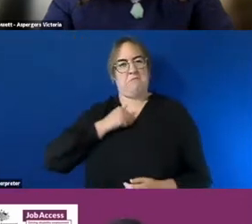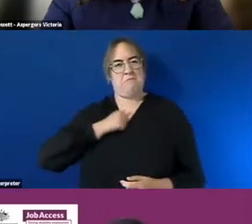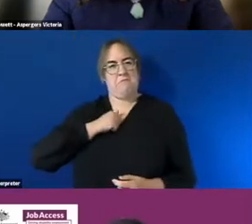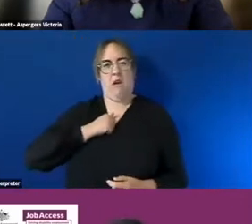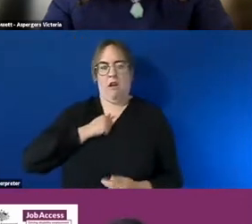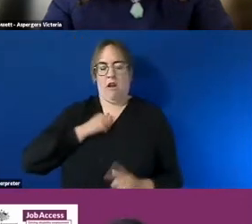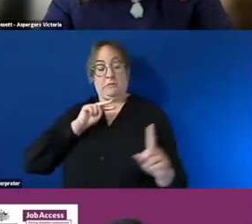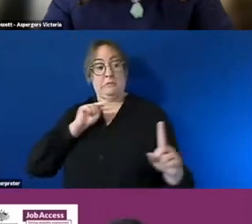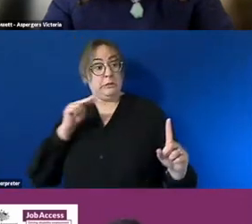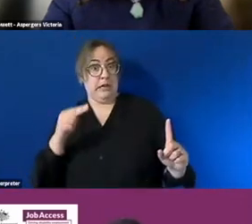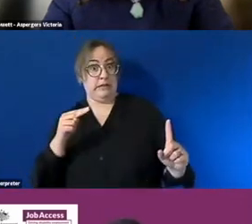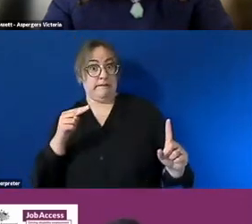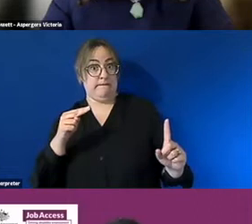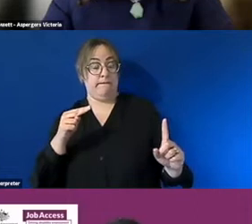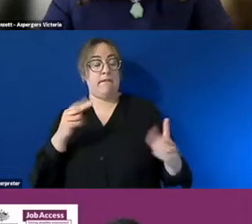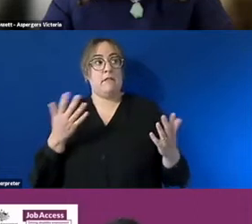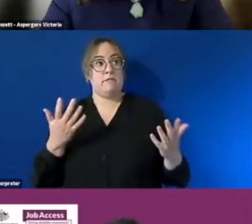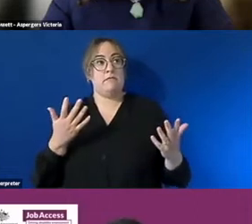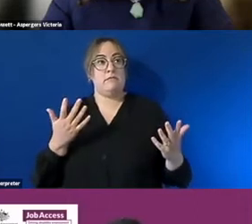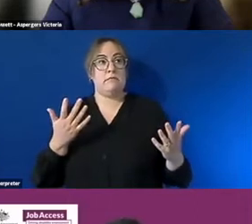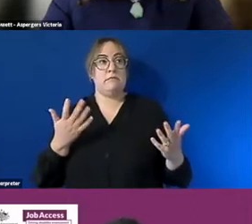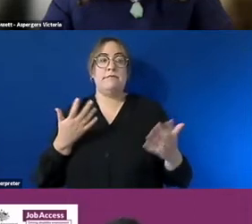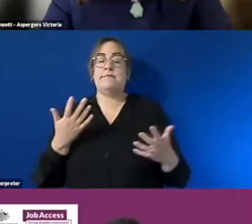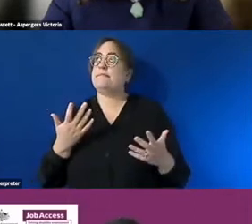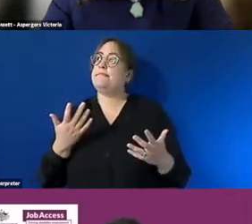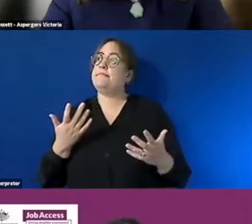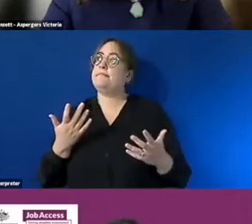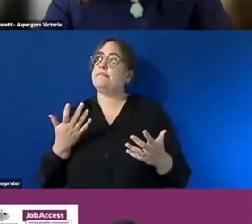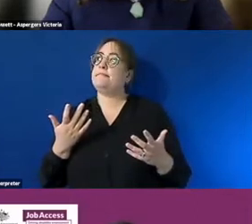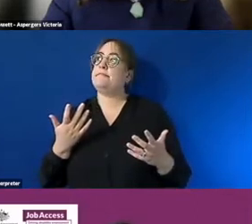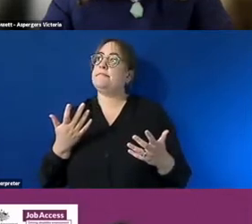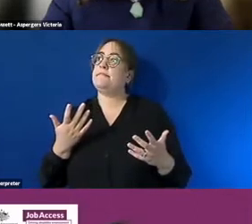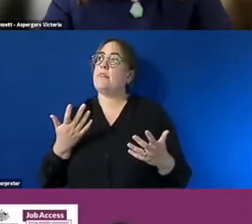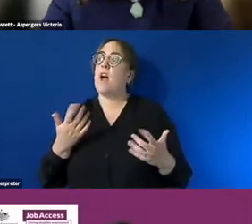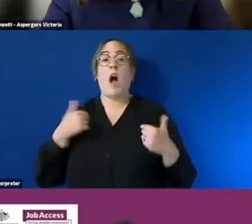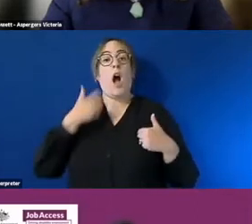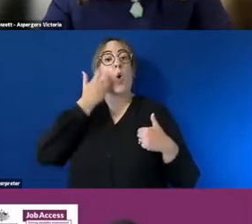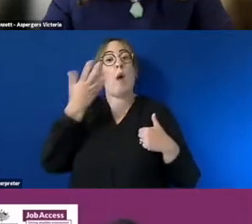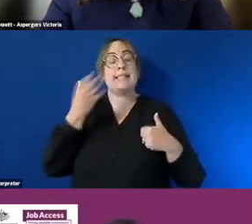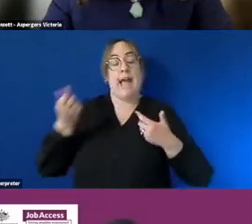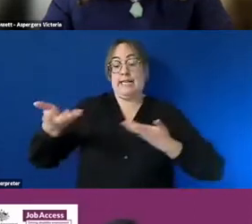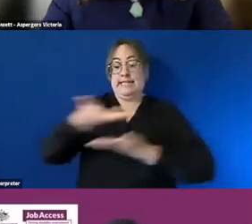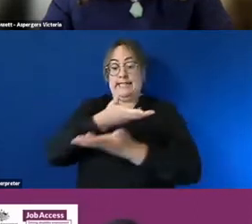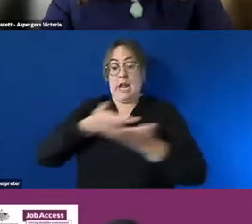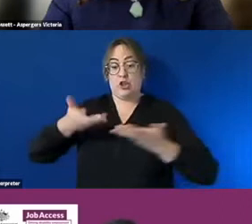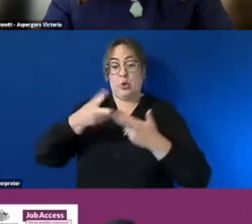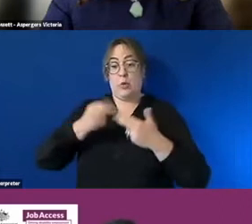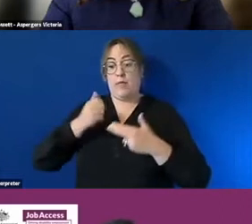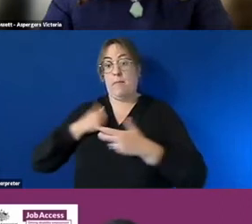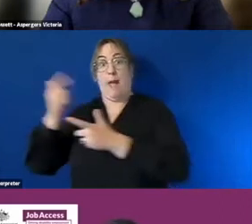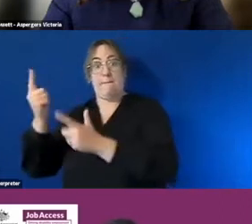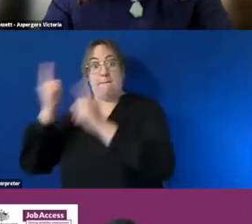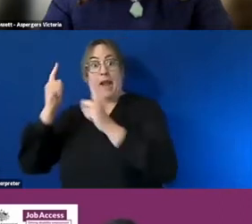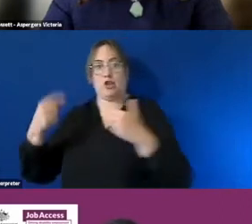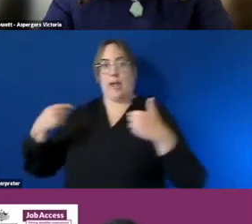it kind of is it's kind of always been a discussion between myself and my manager and what